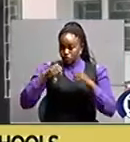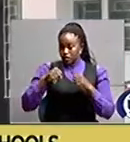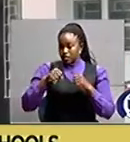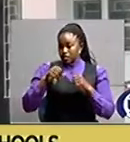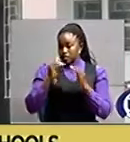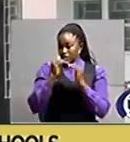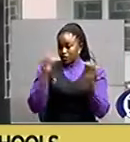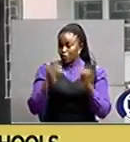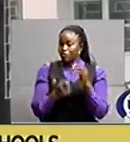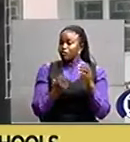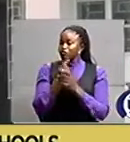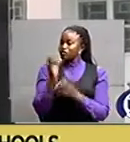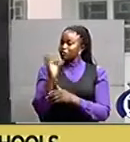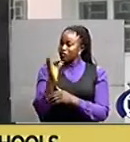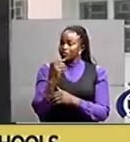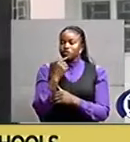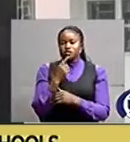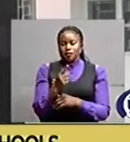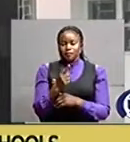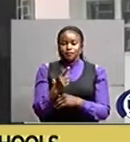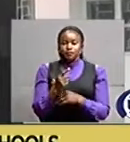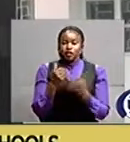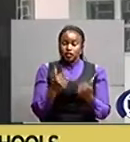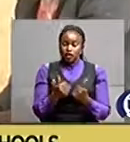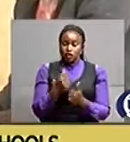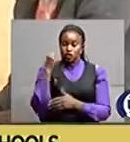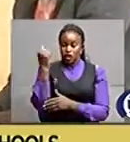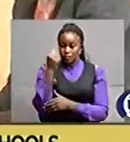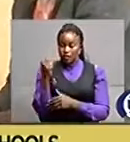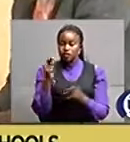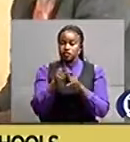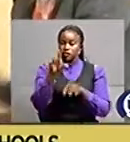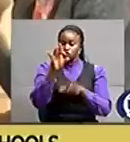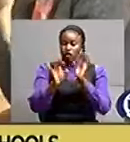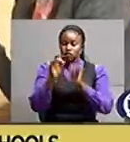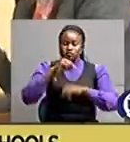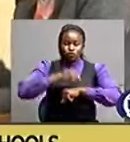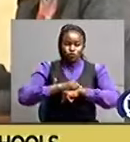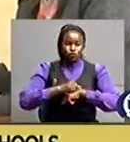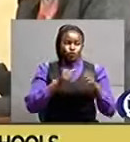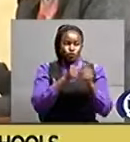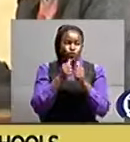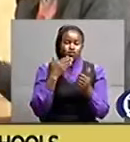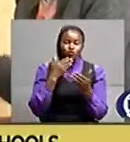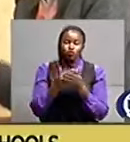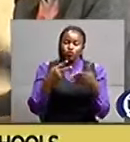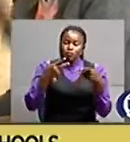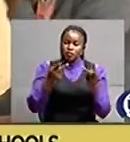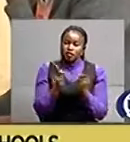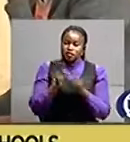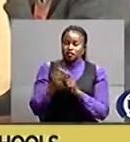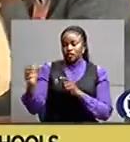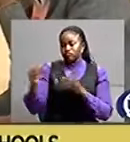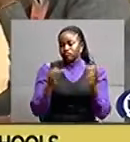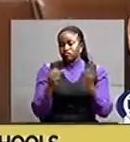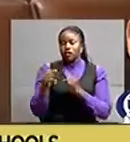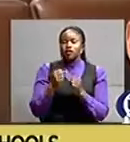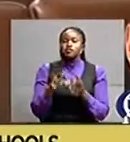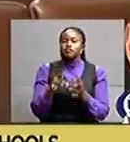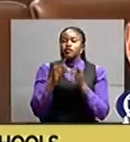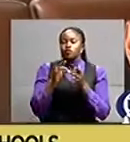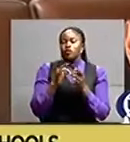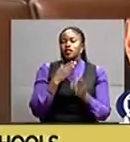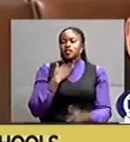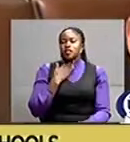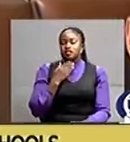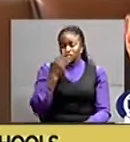Ntambi, says a country-wide campaign to identify schools with facilities to accommodate special needs learners has